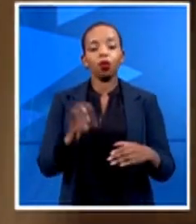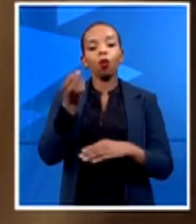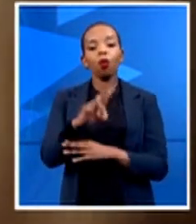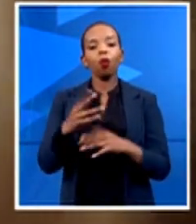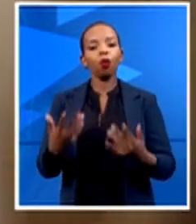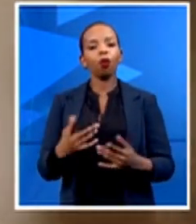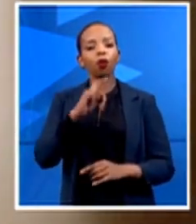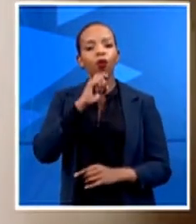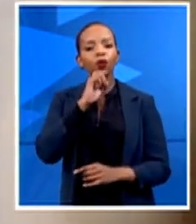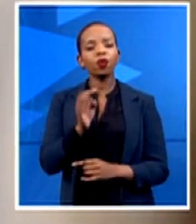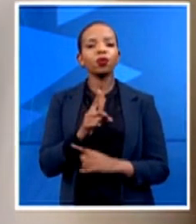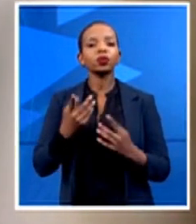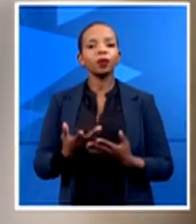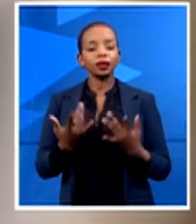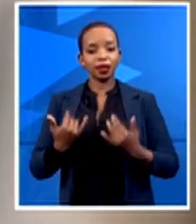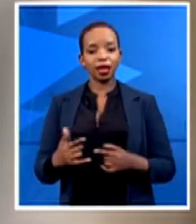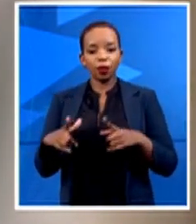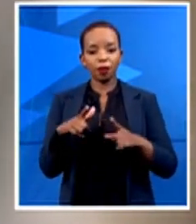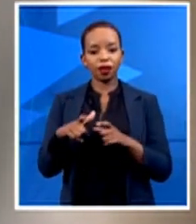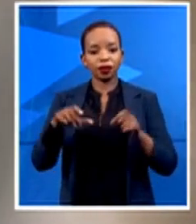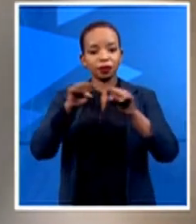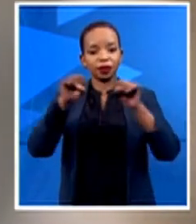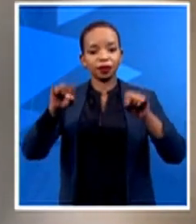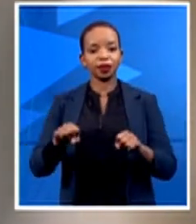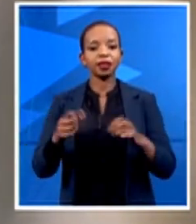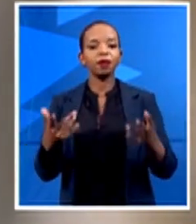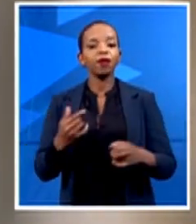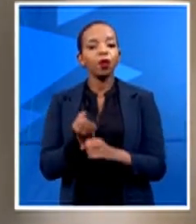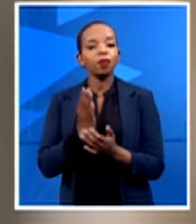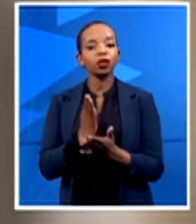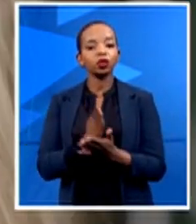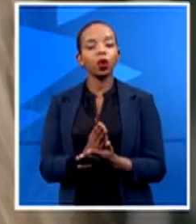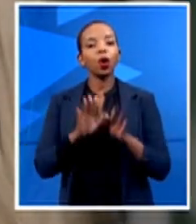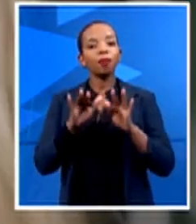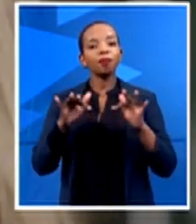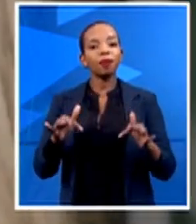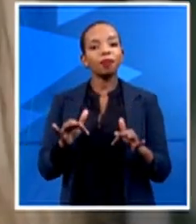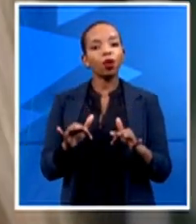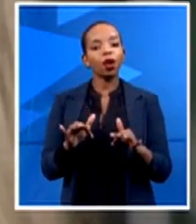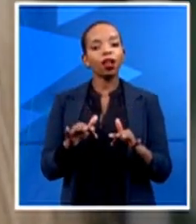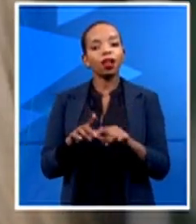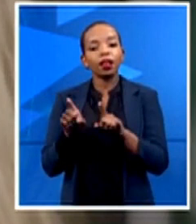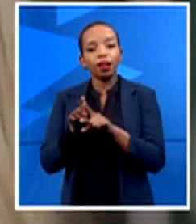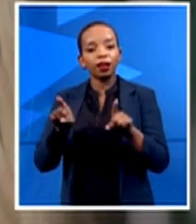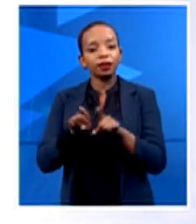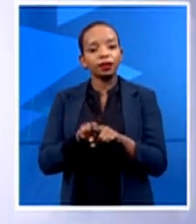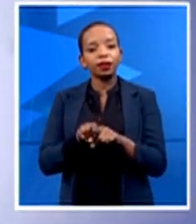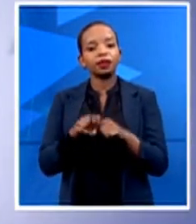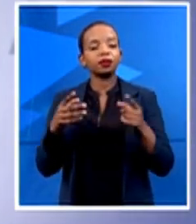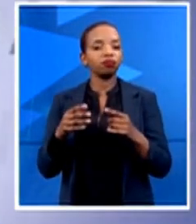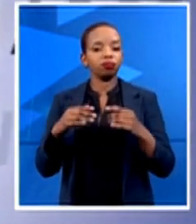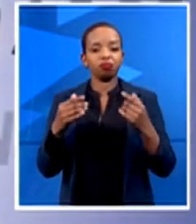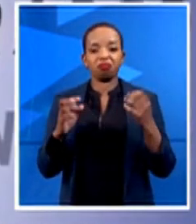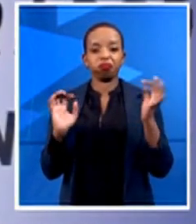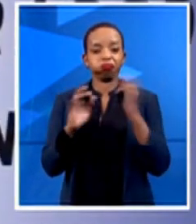that the movement of people in high, you know, traffic environments is flawless. We